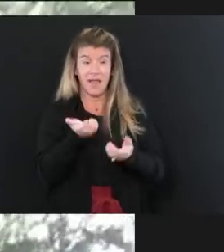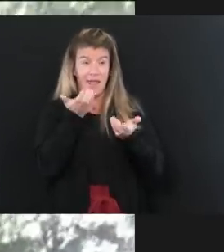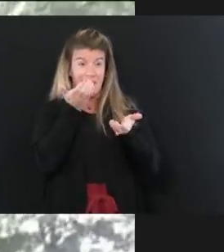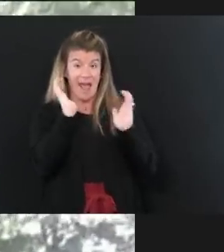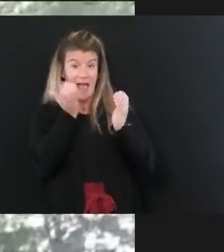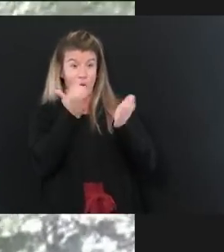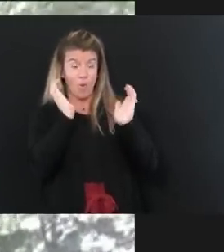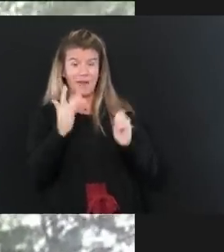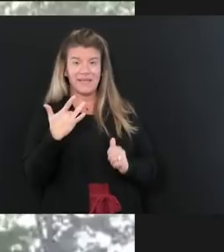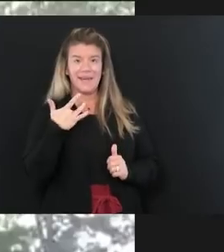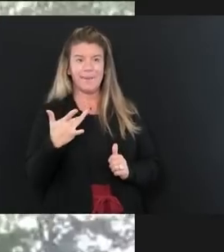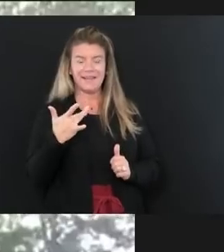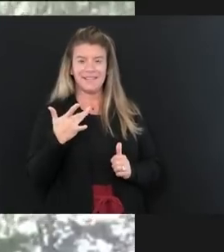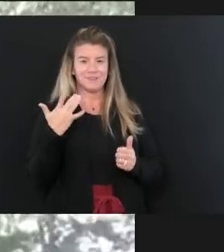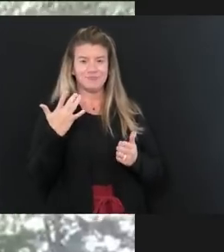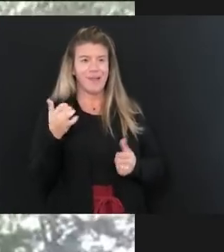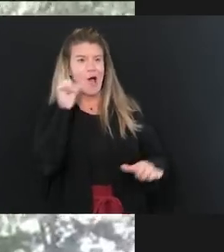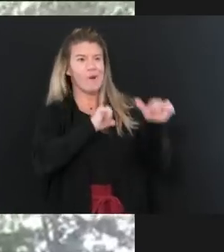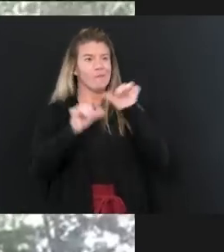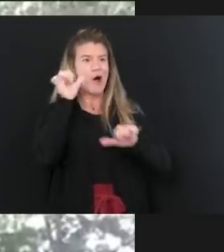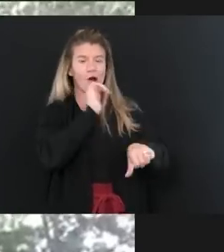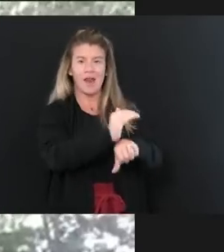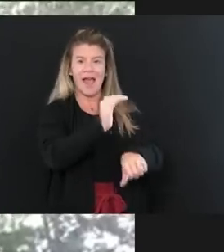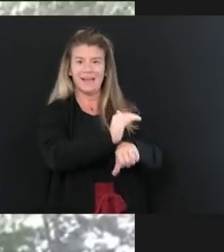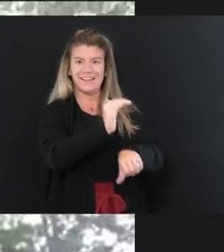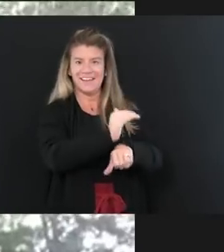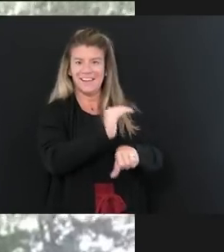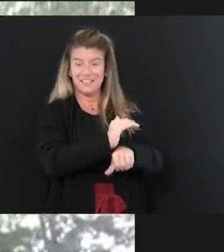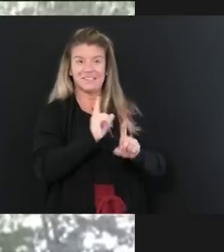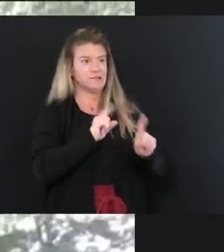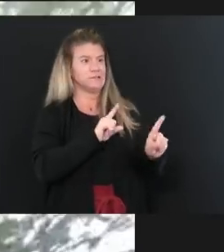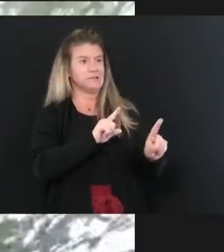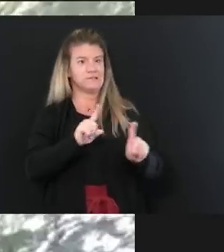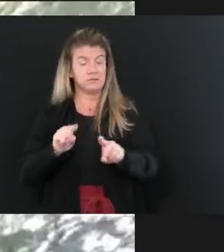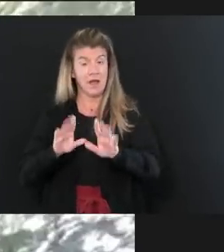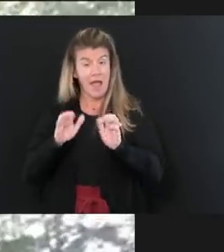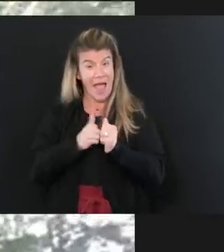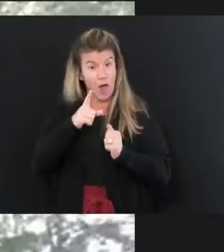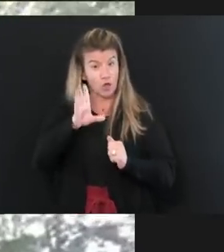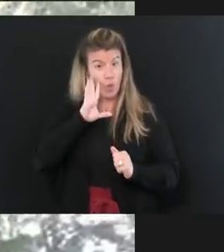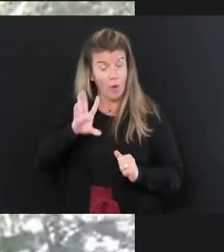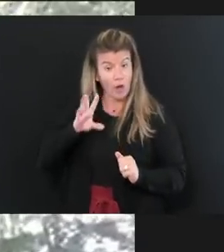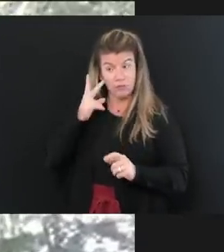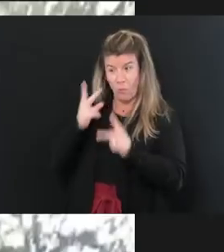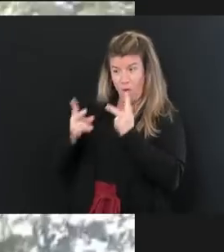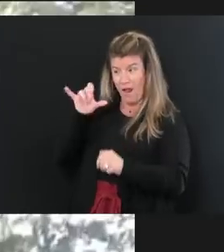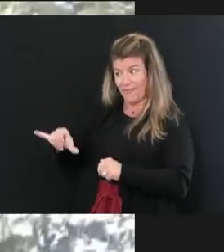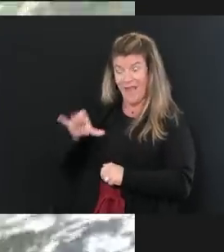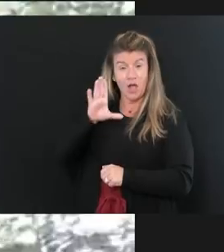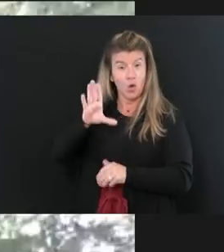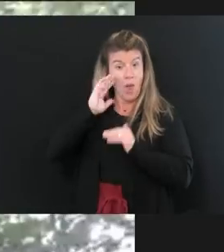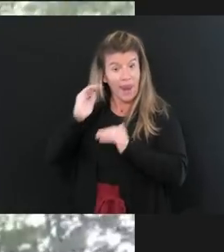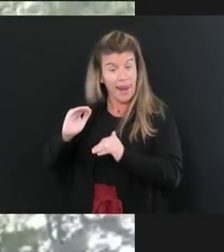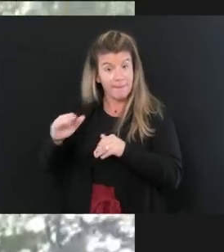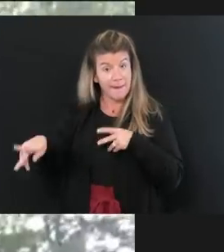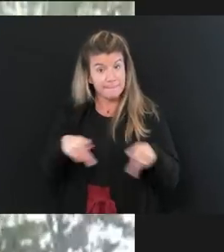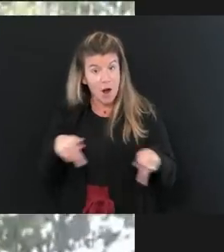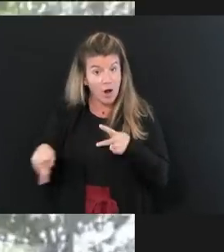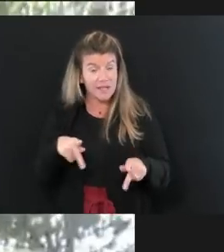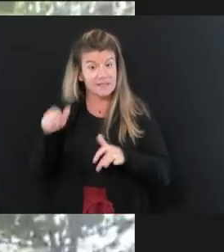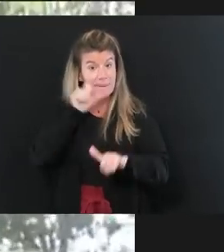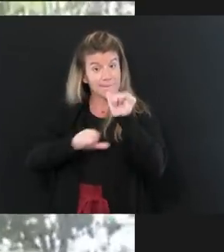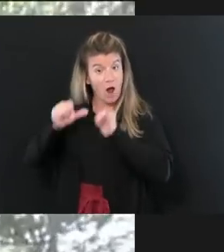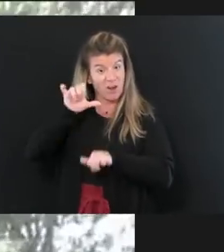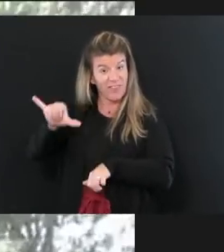go out to the bars in general. How are you going to monitor that? Will you limit parties or bars for that night in particular?